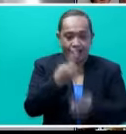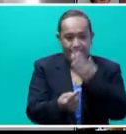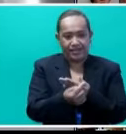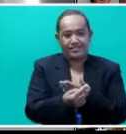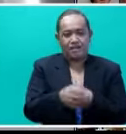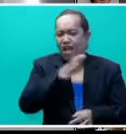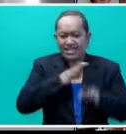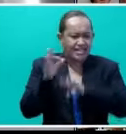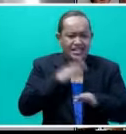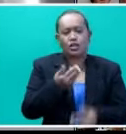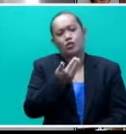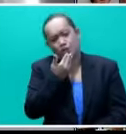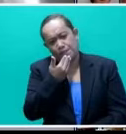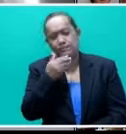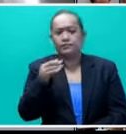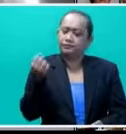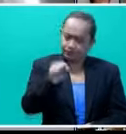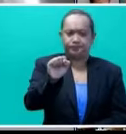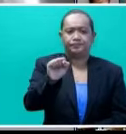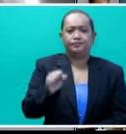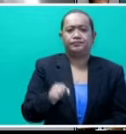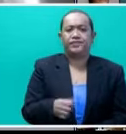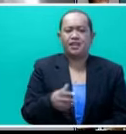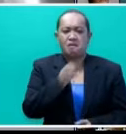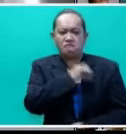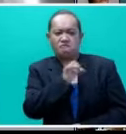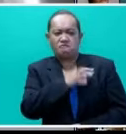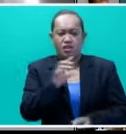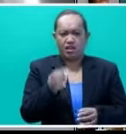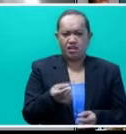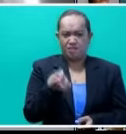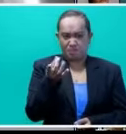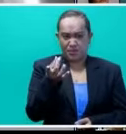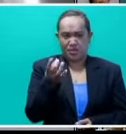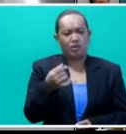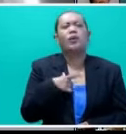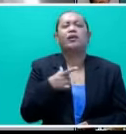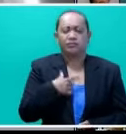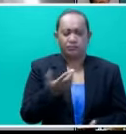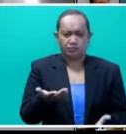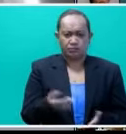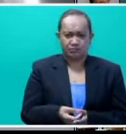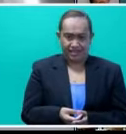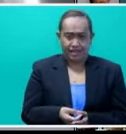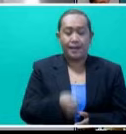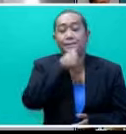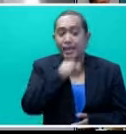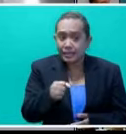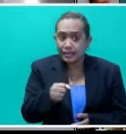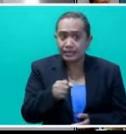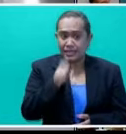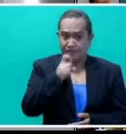frustrated about, nothing to be ashamed about, nothing to be feared about. So if the men in this society have problems getting